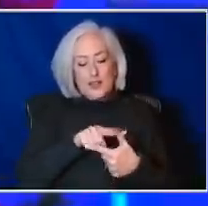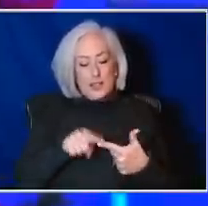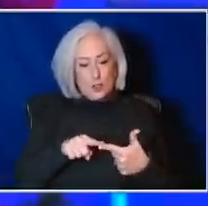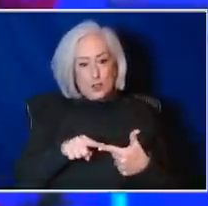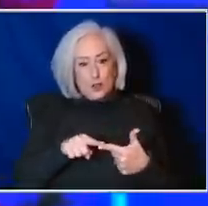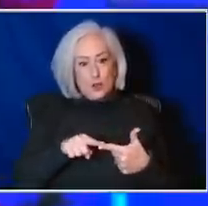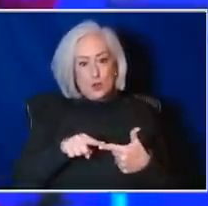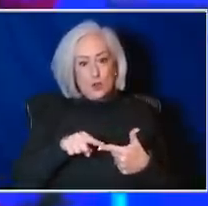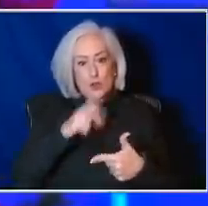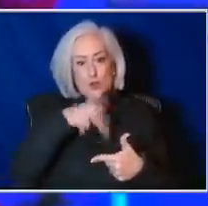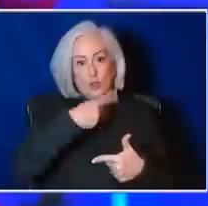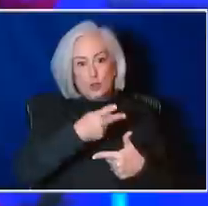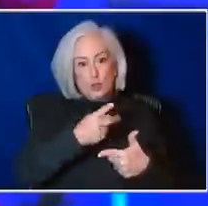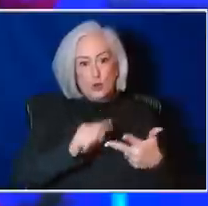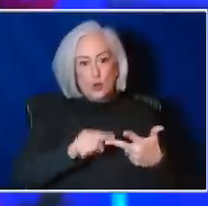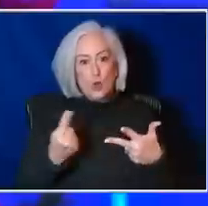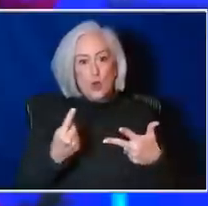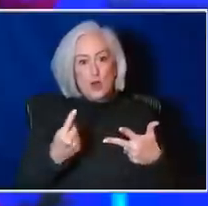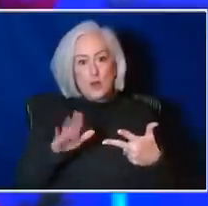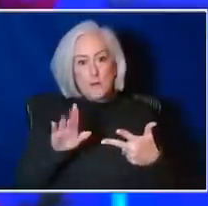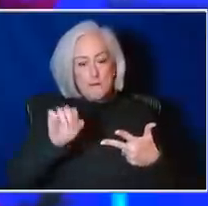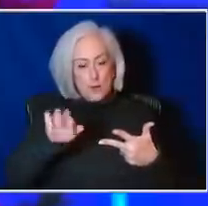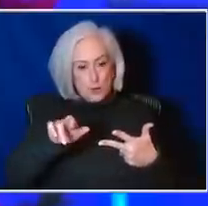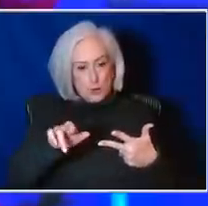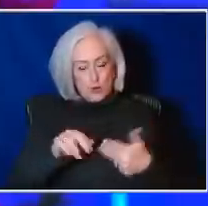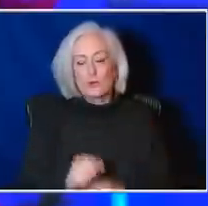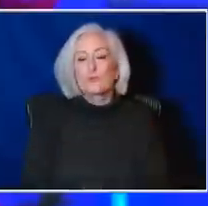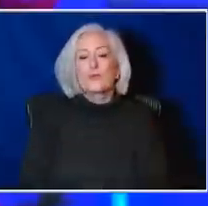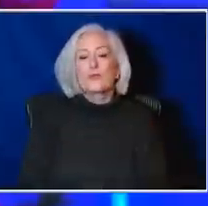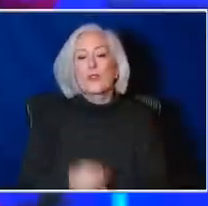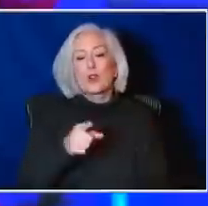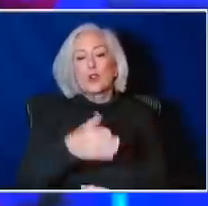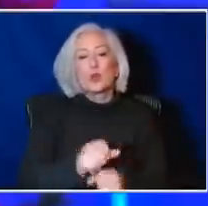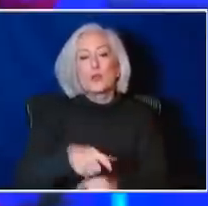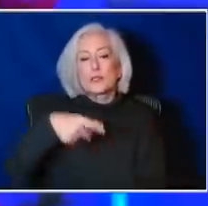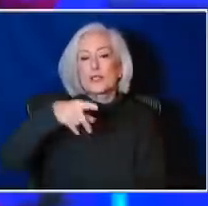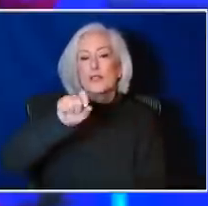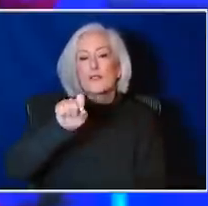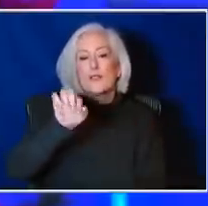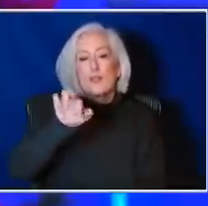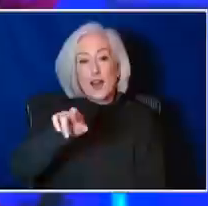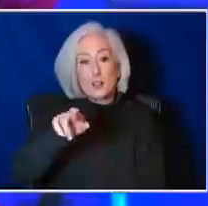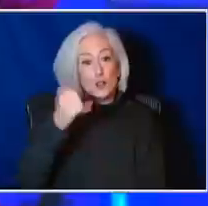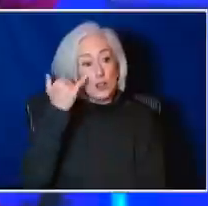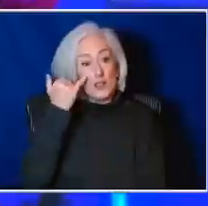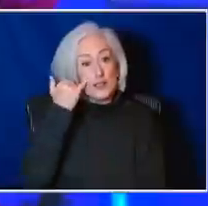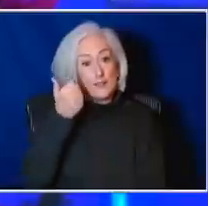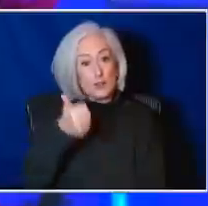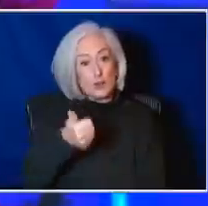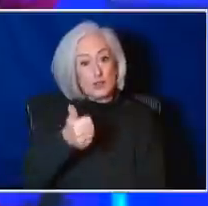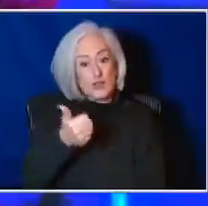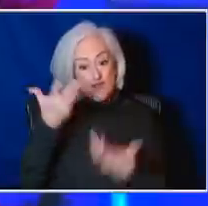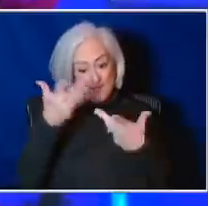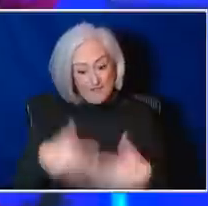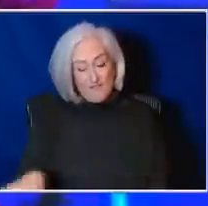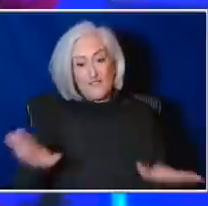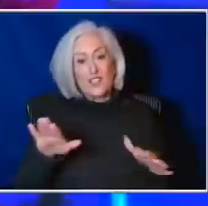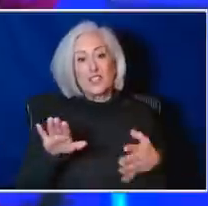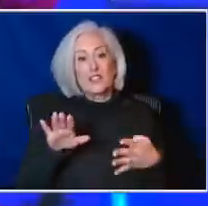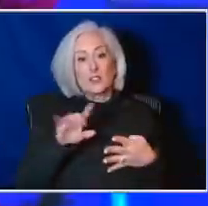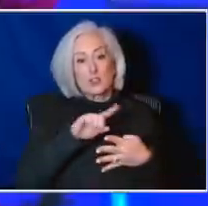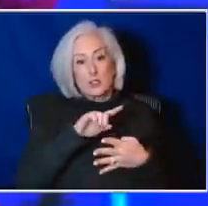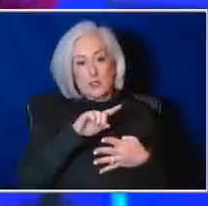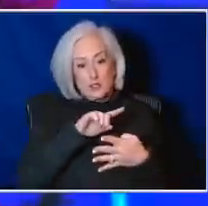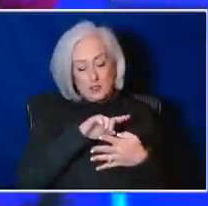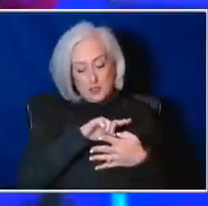for the booster. The other thing is, if you have received Pfizer, if you have completed your Pfizer primary series, which